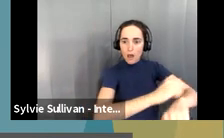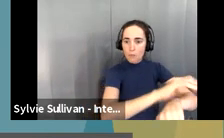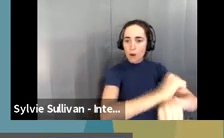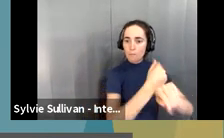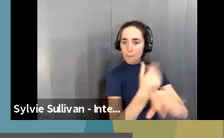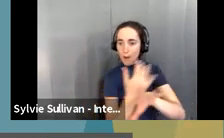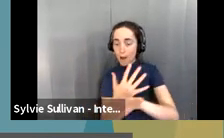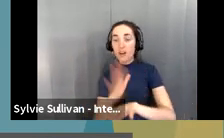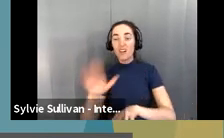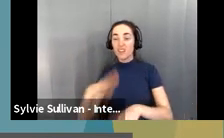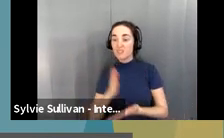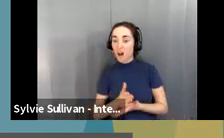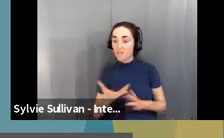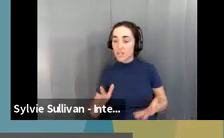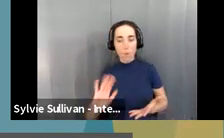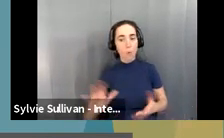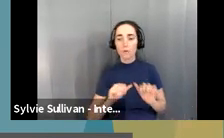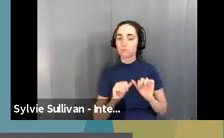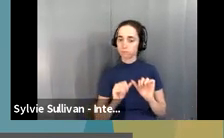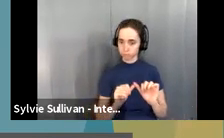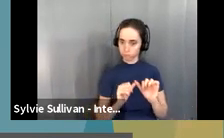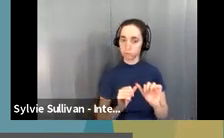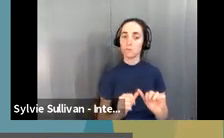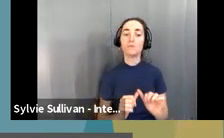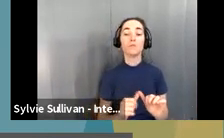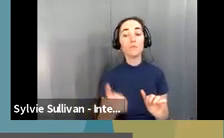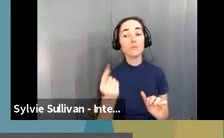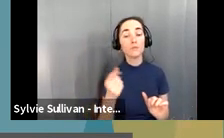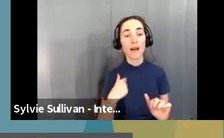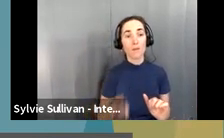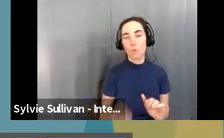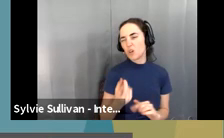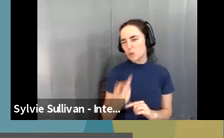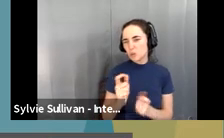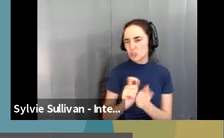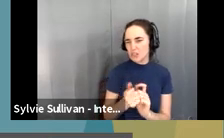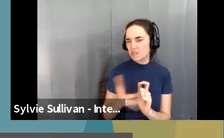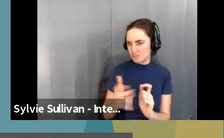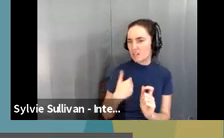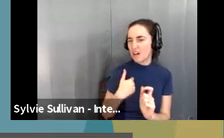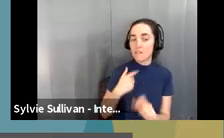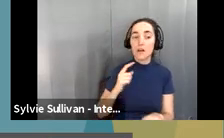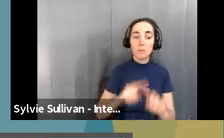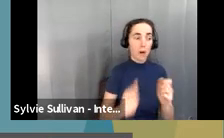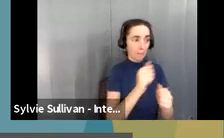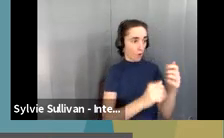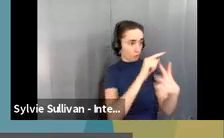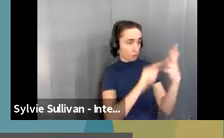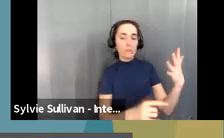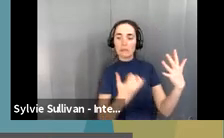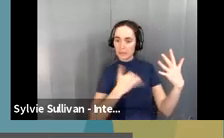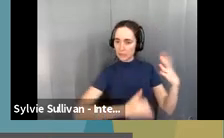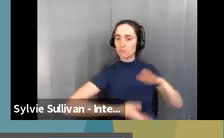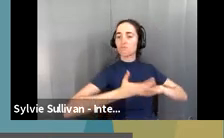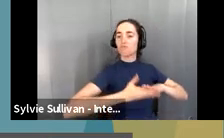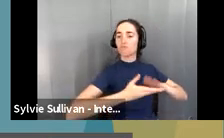we, there are a couple that, um, there were a few changes to, but for the most part, these things are still occurring. I also